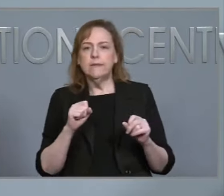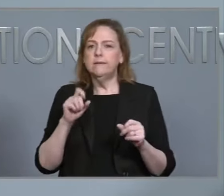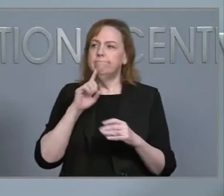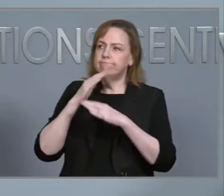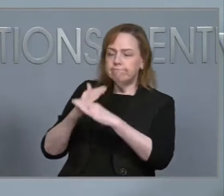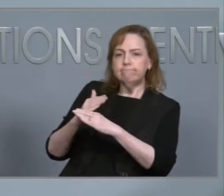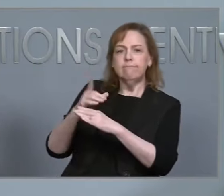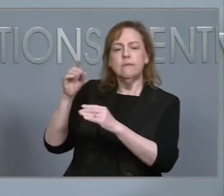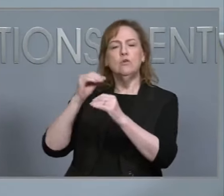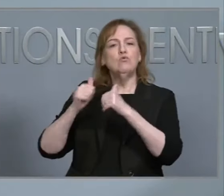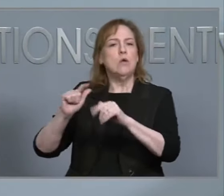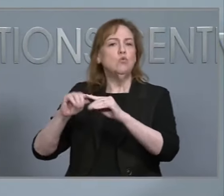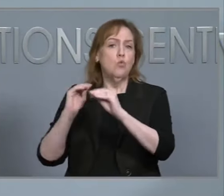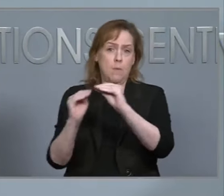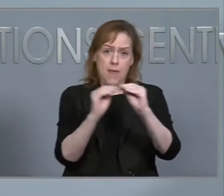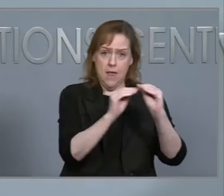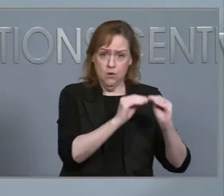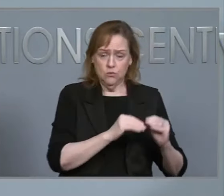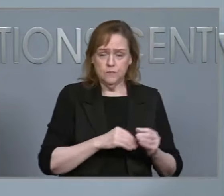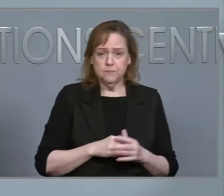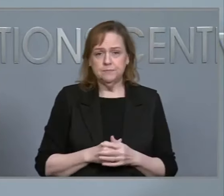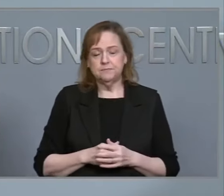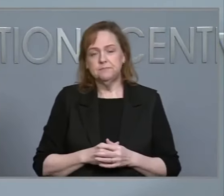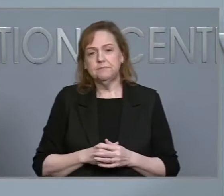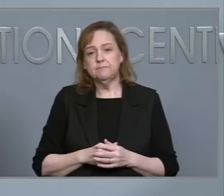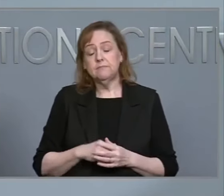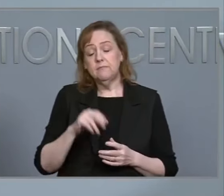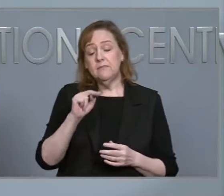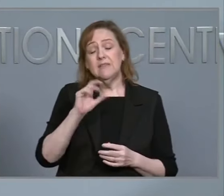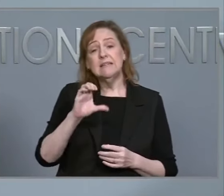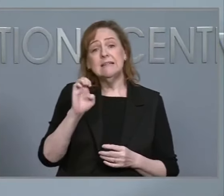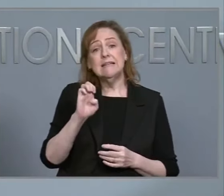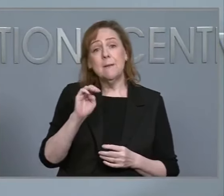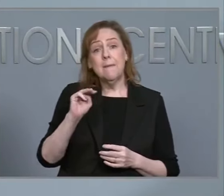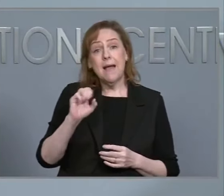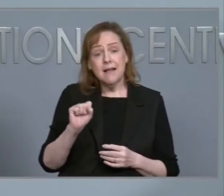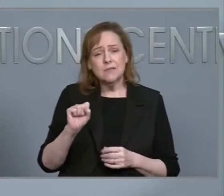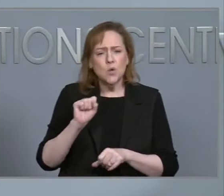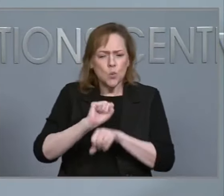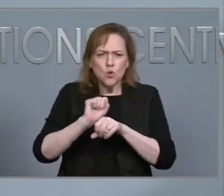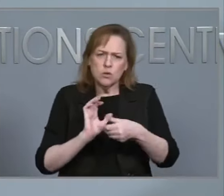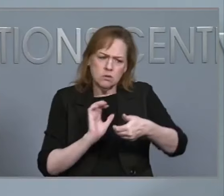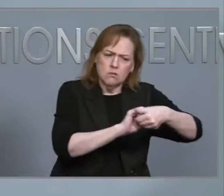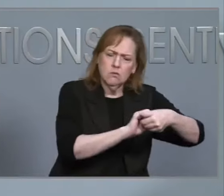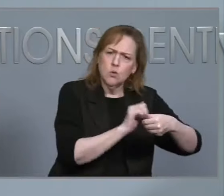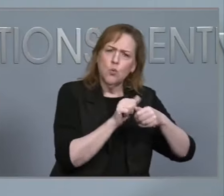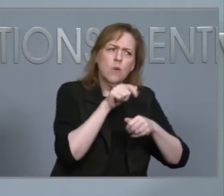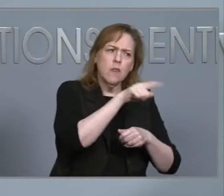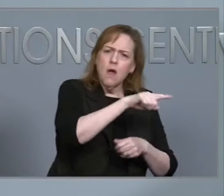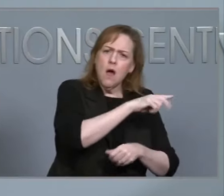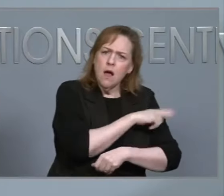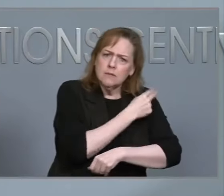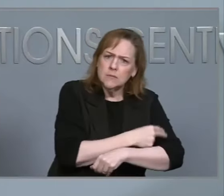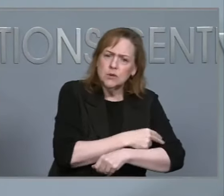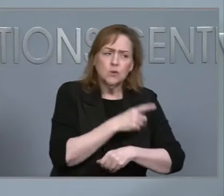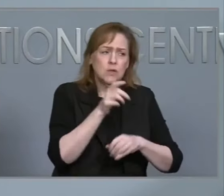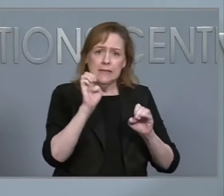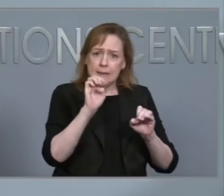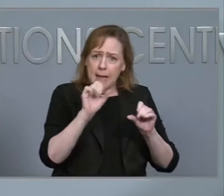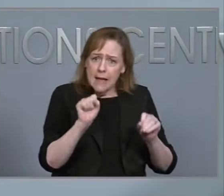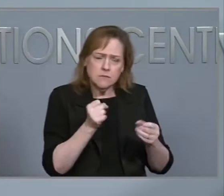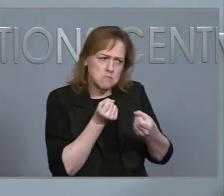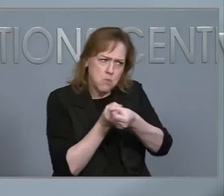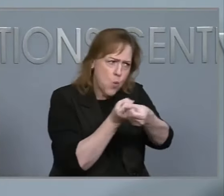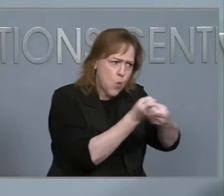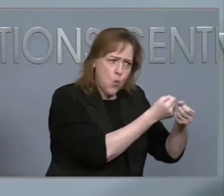Carolina Office of EMS is working with impacted counties to ensure that pre-hospital care and EMS systems are supported to provide